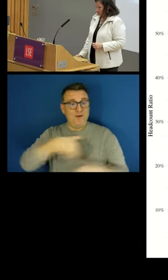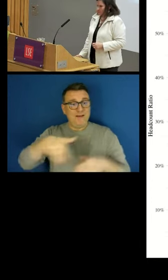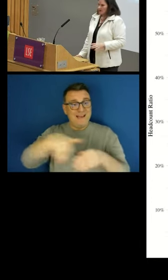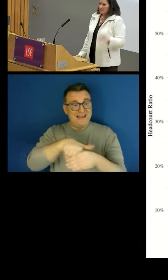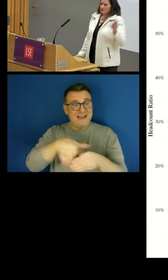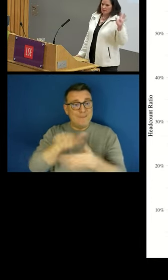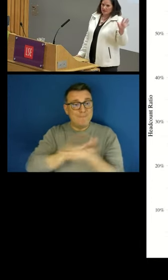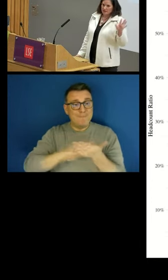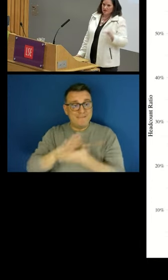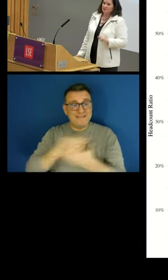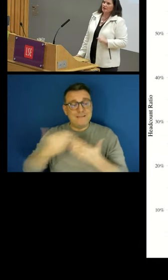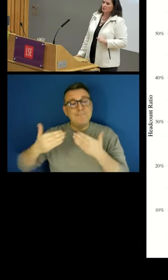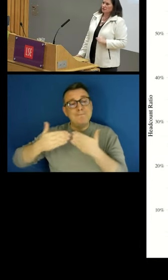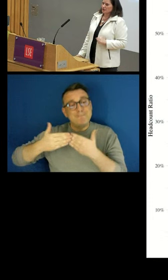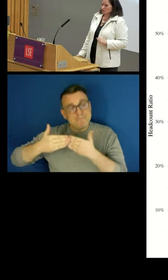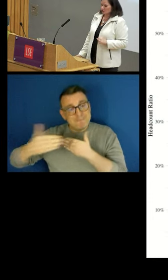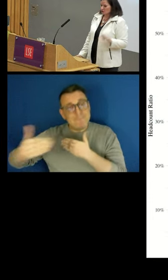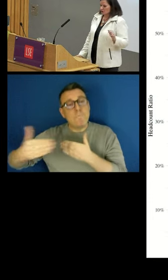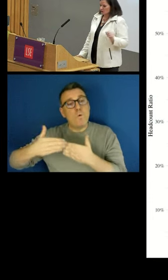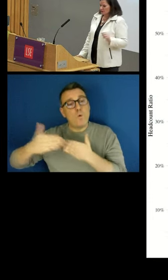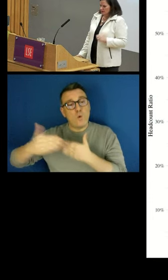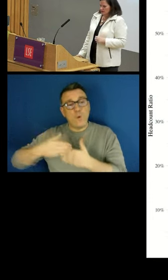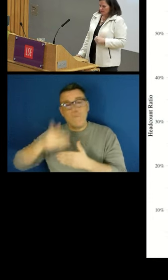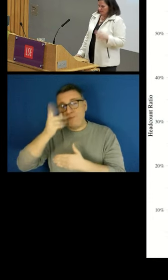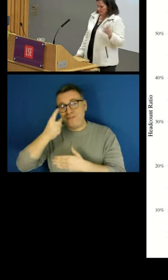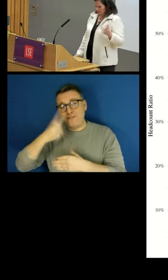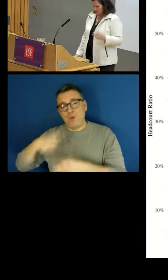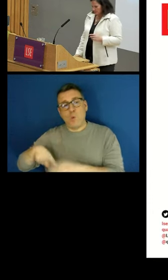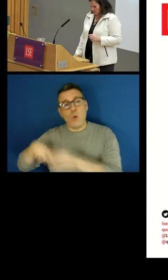employment. There are many other variables I could show.